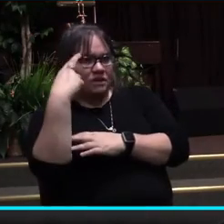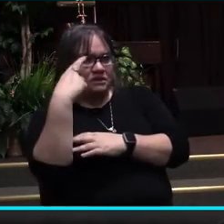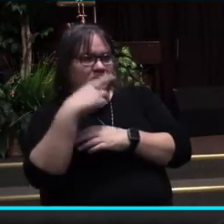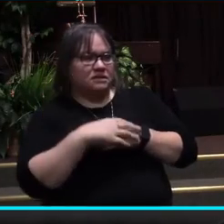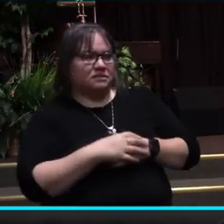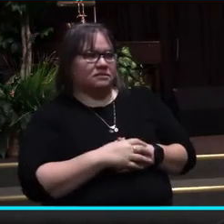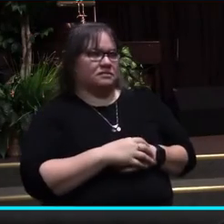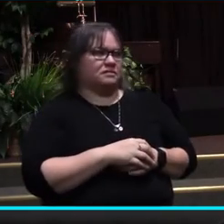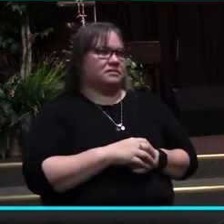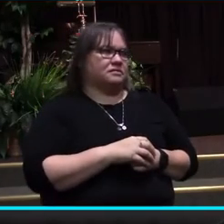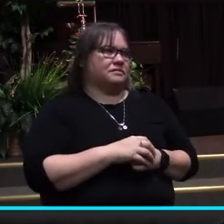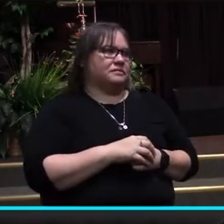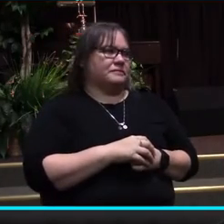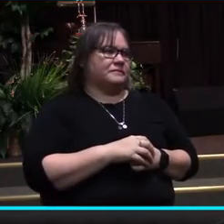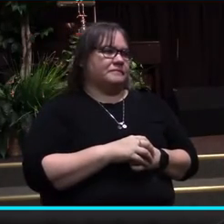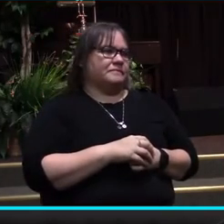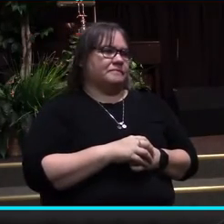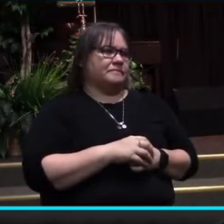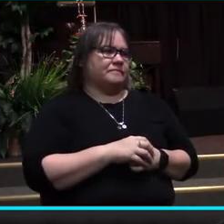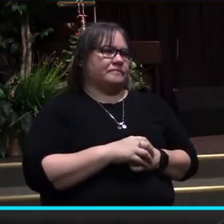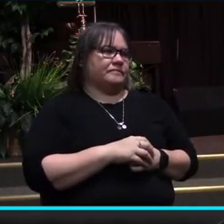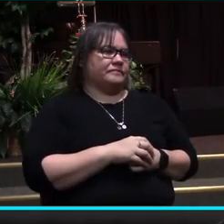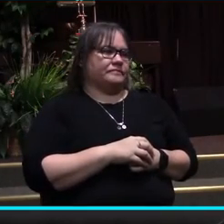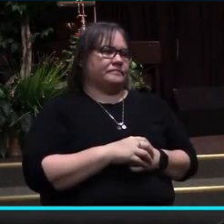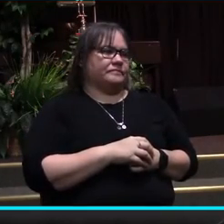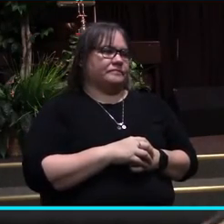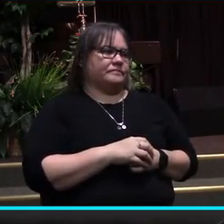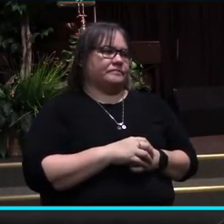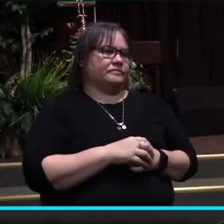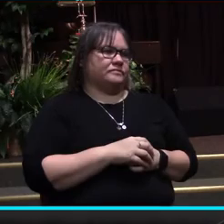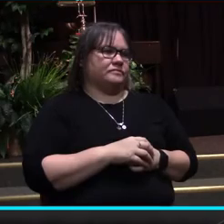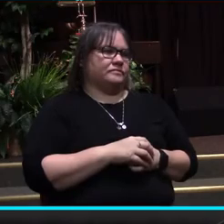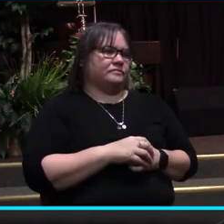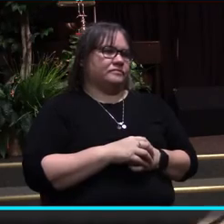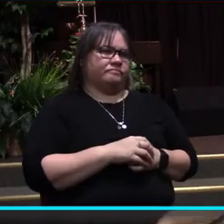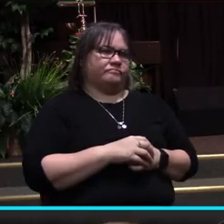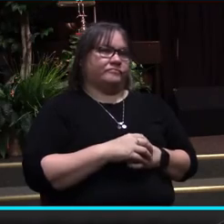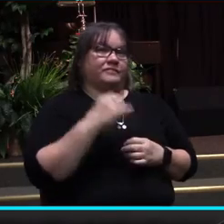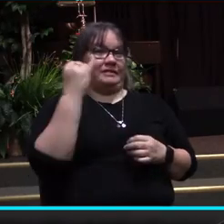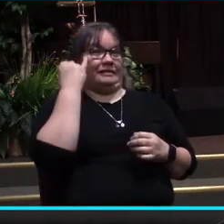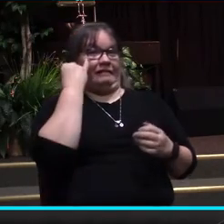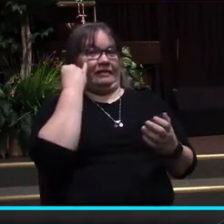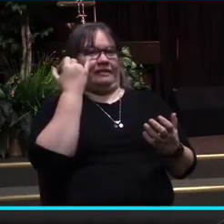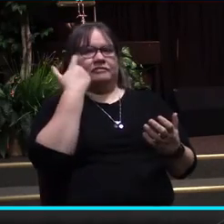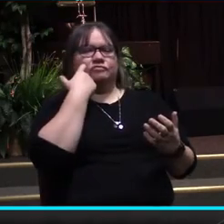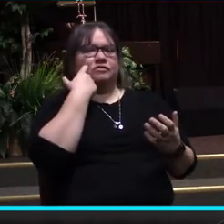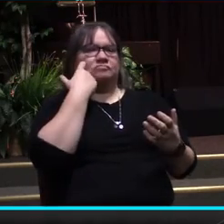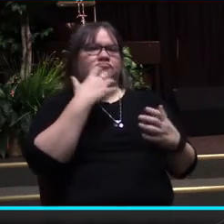even if it was just for pure enjoyment.